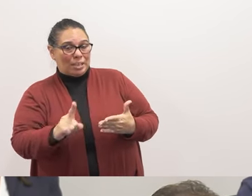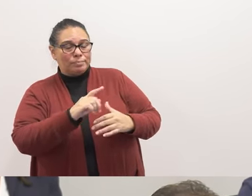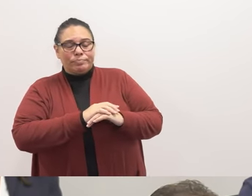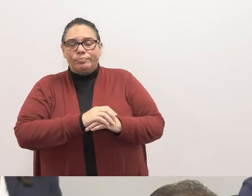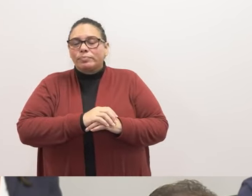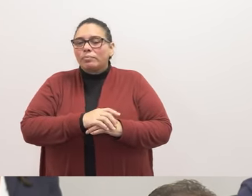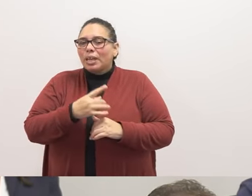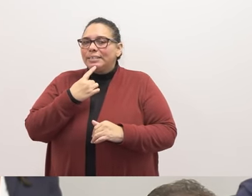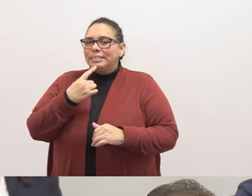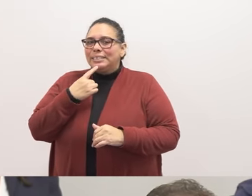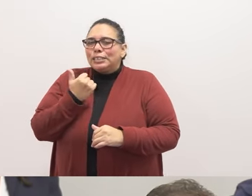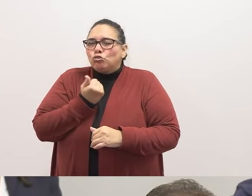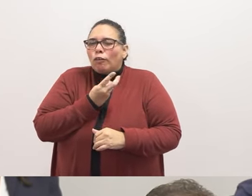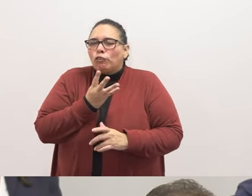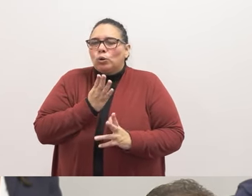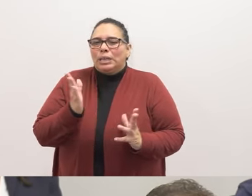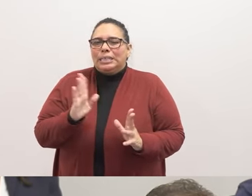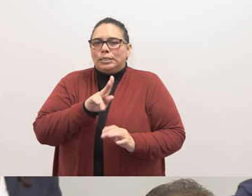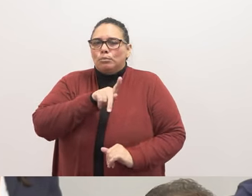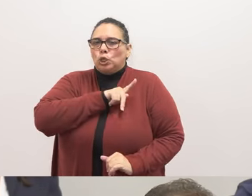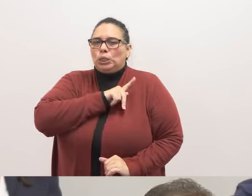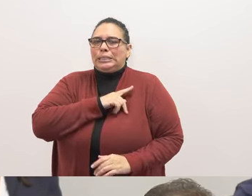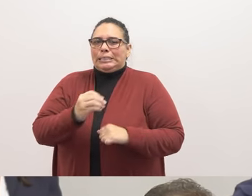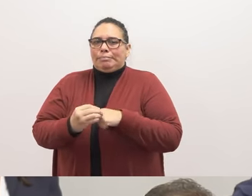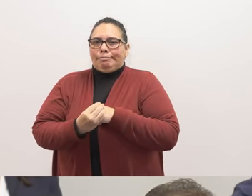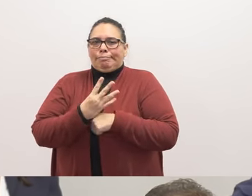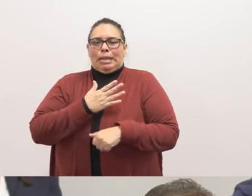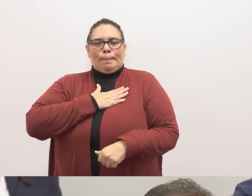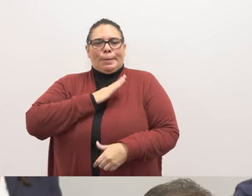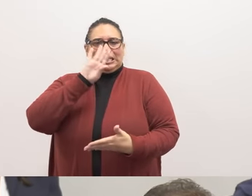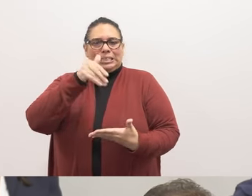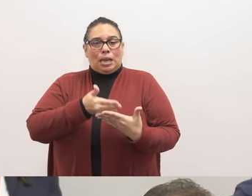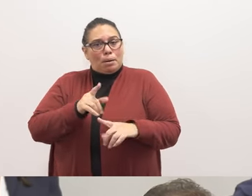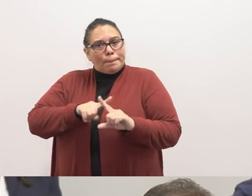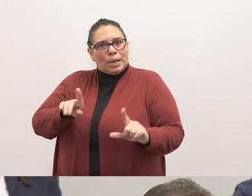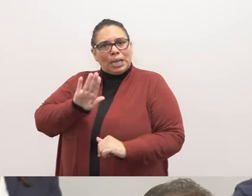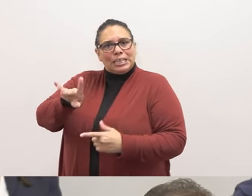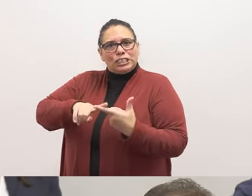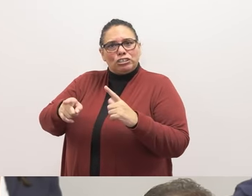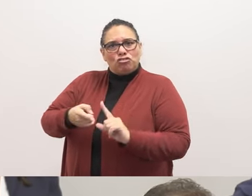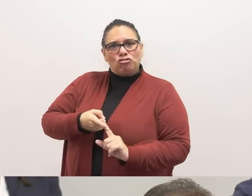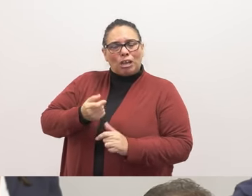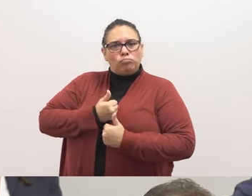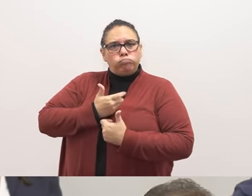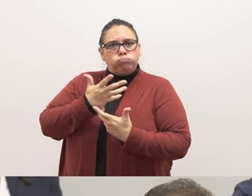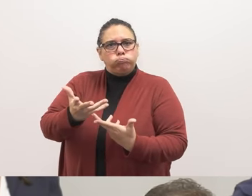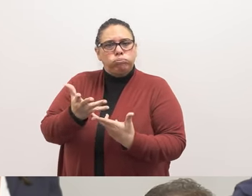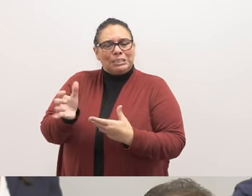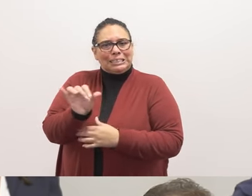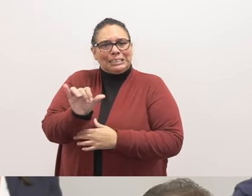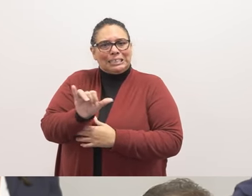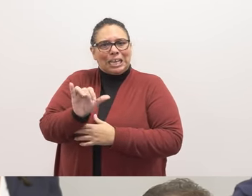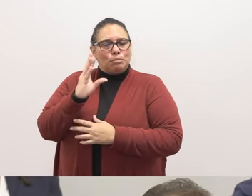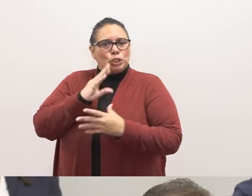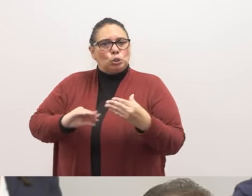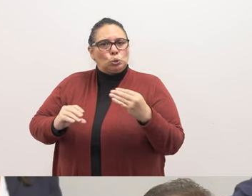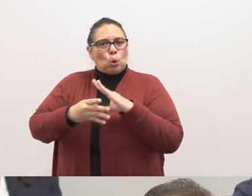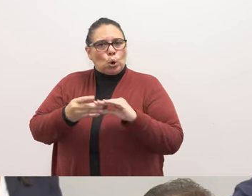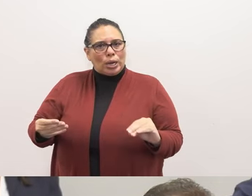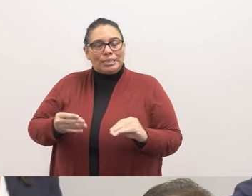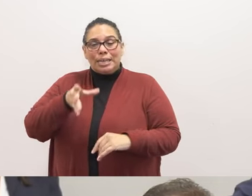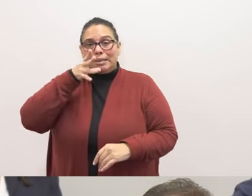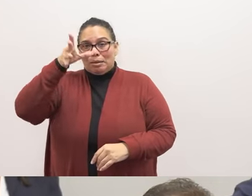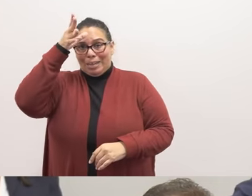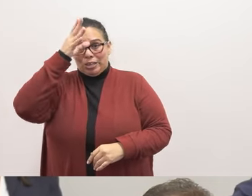offenses that have personally affected my son, but his friends have shared similar stories. Upon learning of these assaults, the